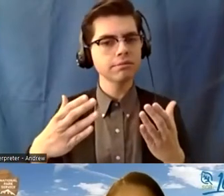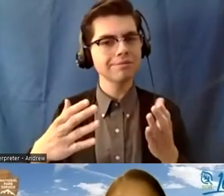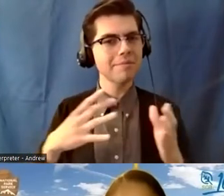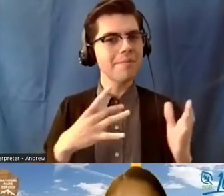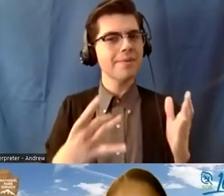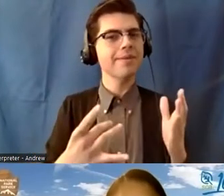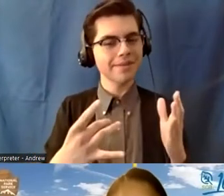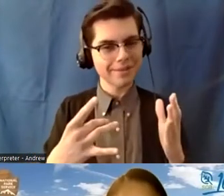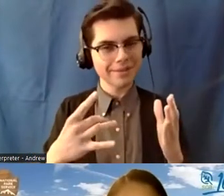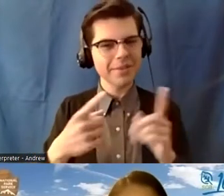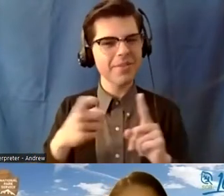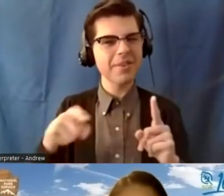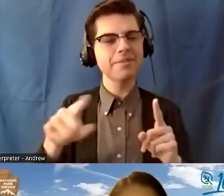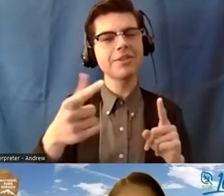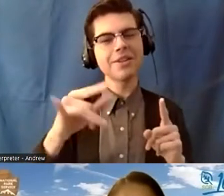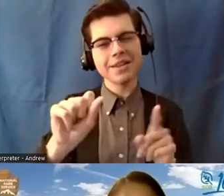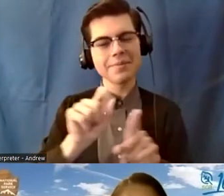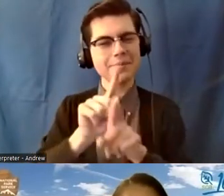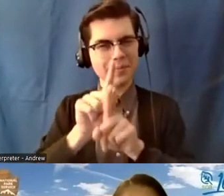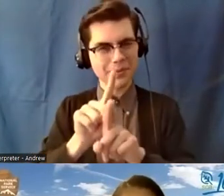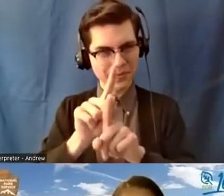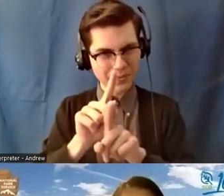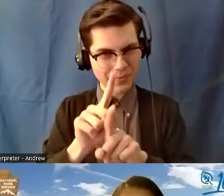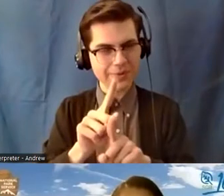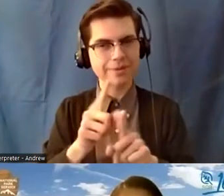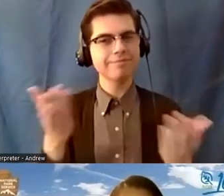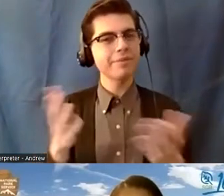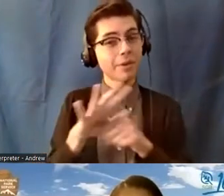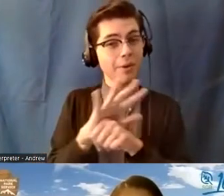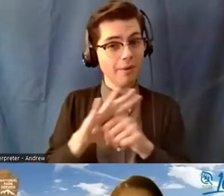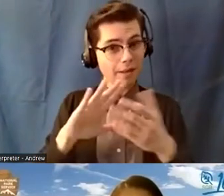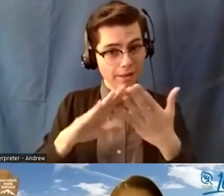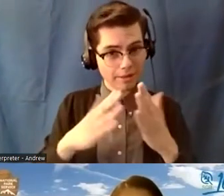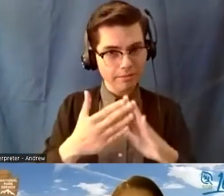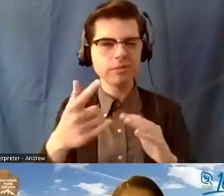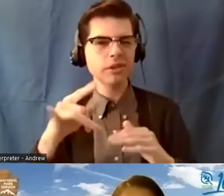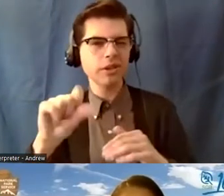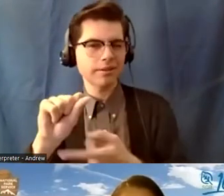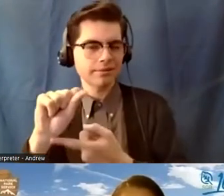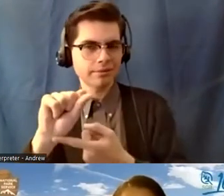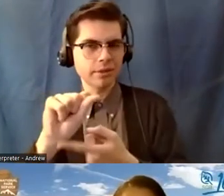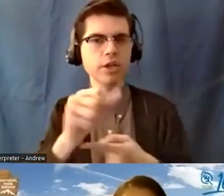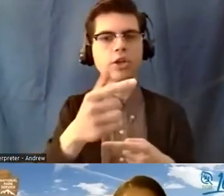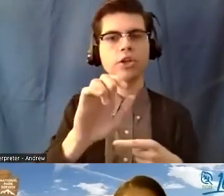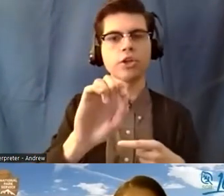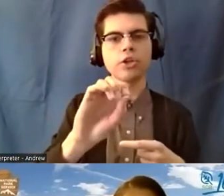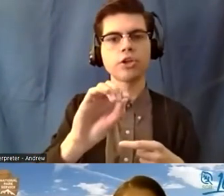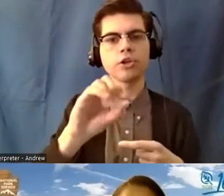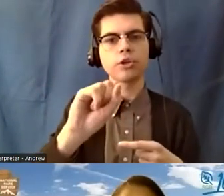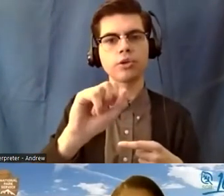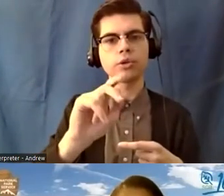my GIS mentors in the local community. GIS stands for Geospatial Information